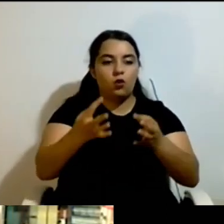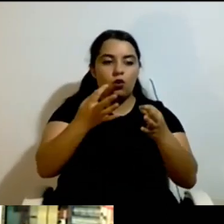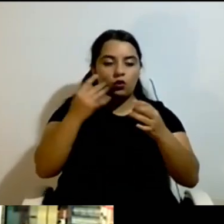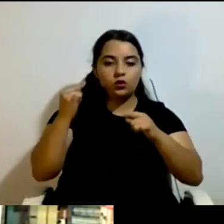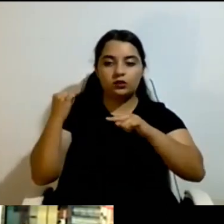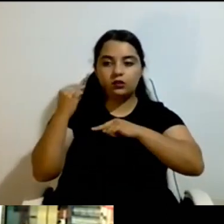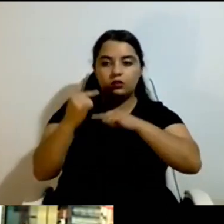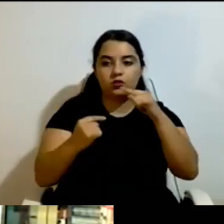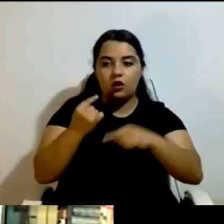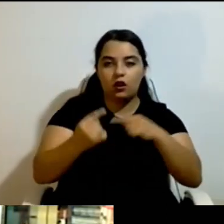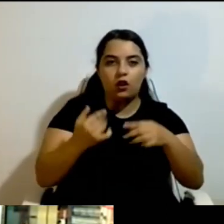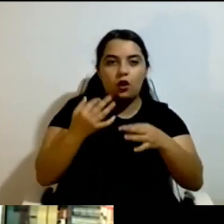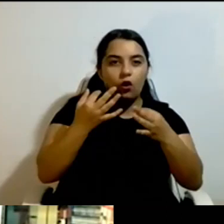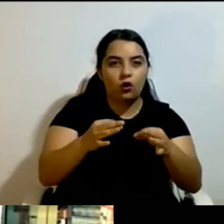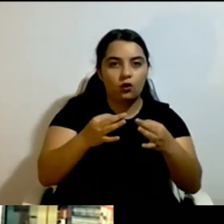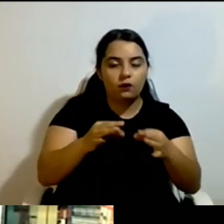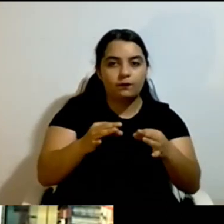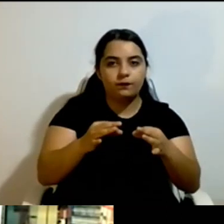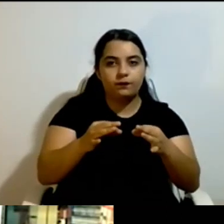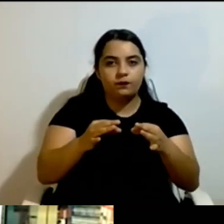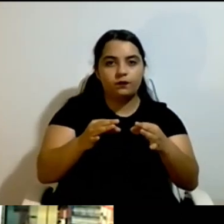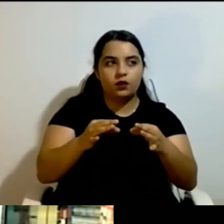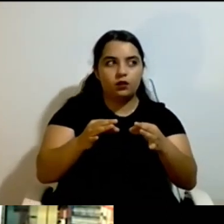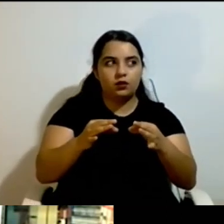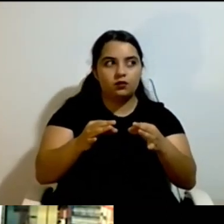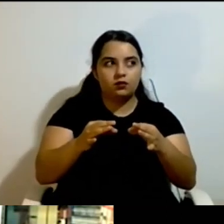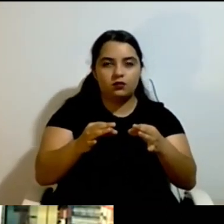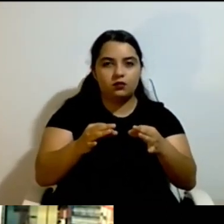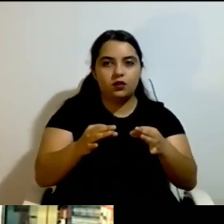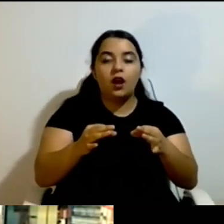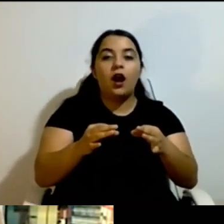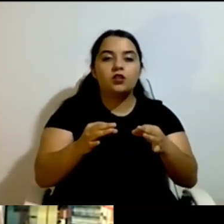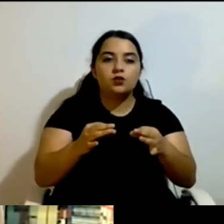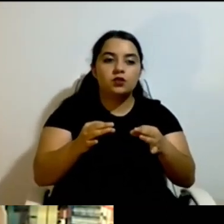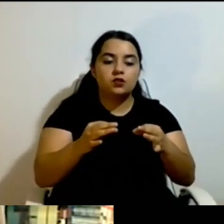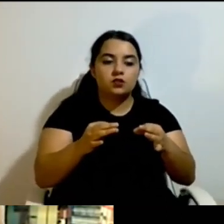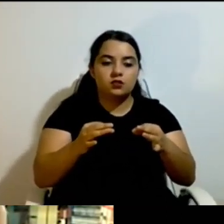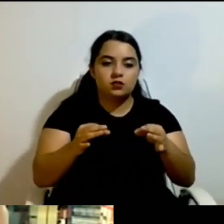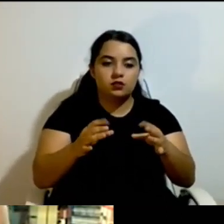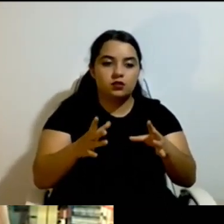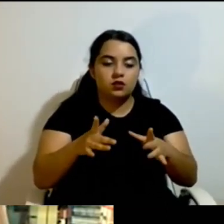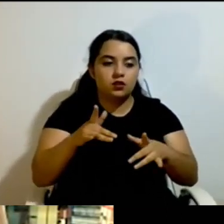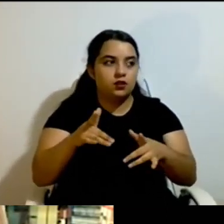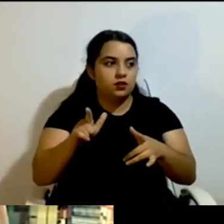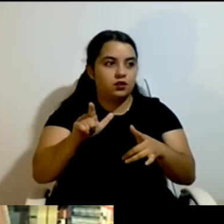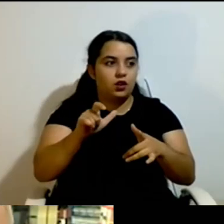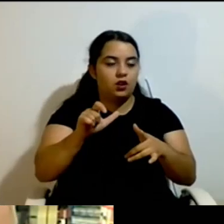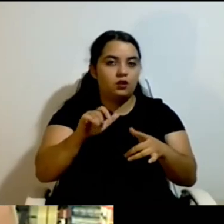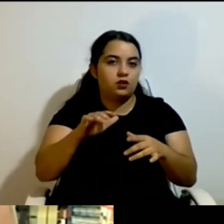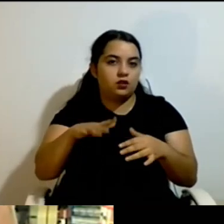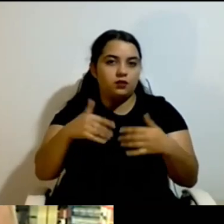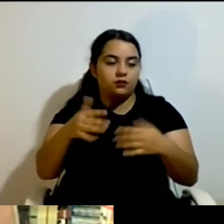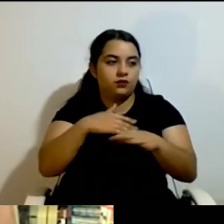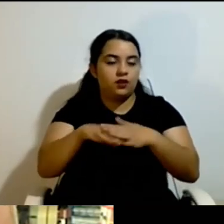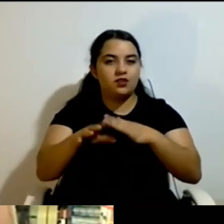the parliament, have no interest in developing that idea and in supporting that idea. And so